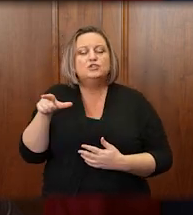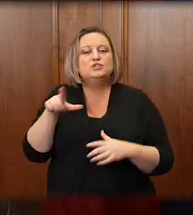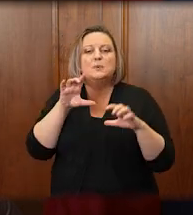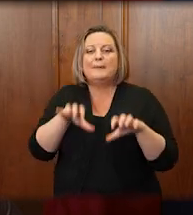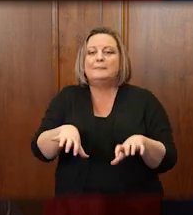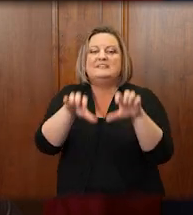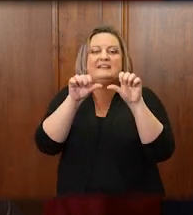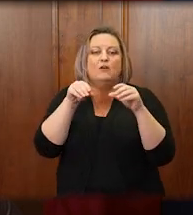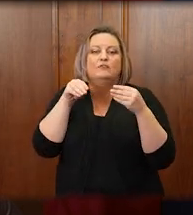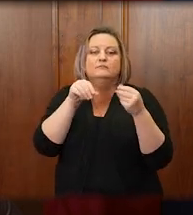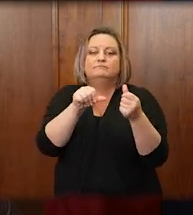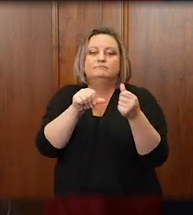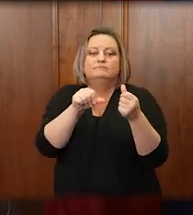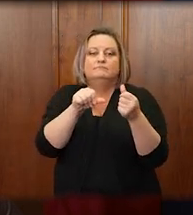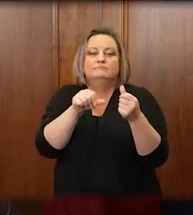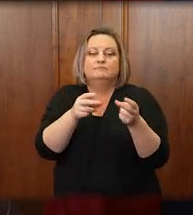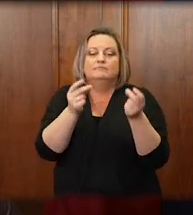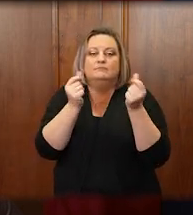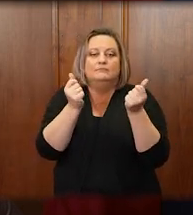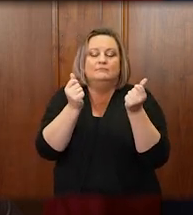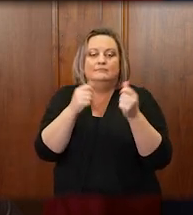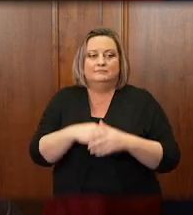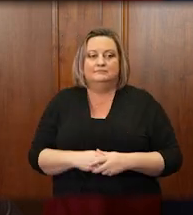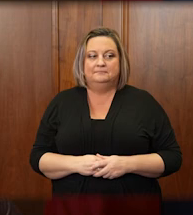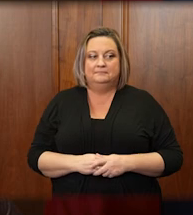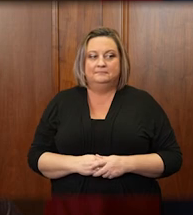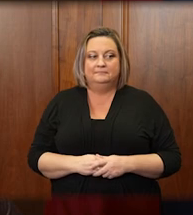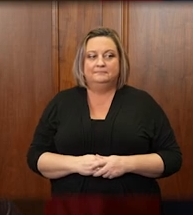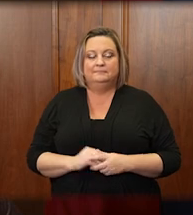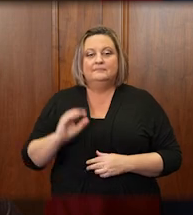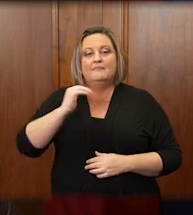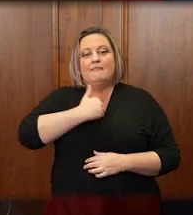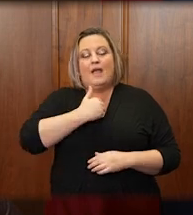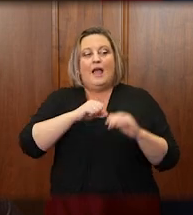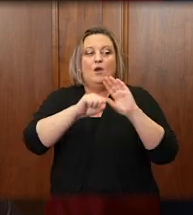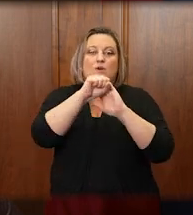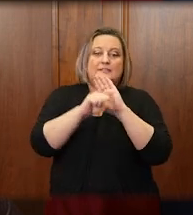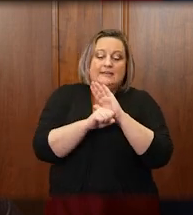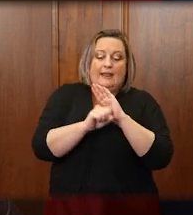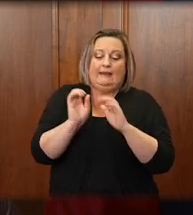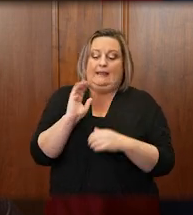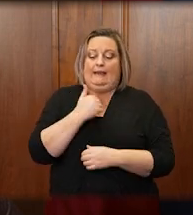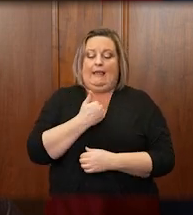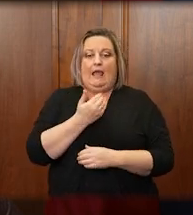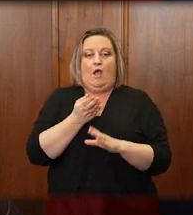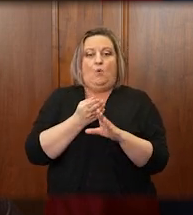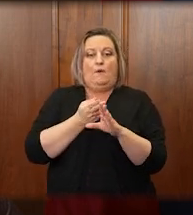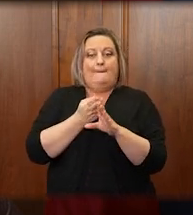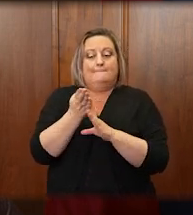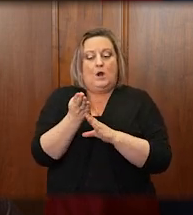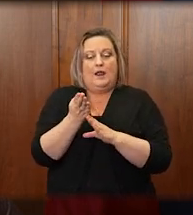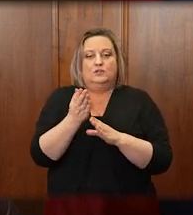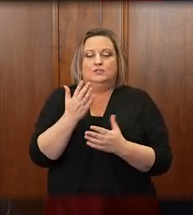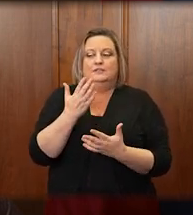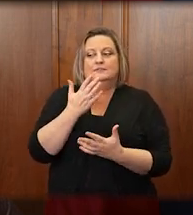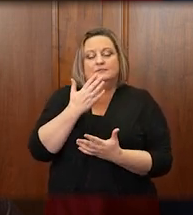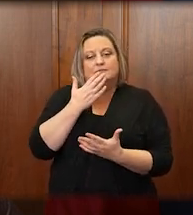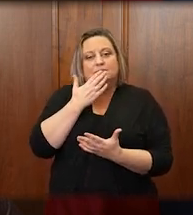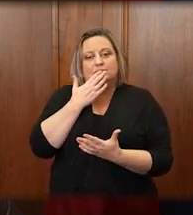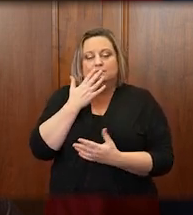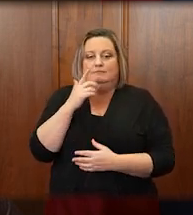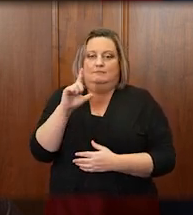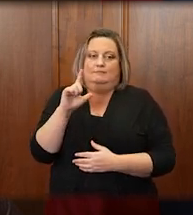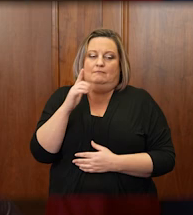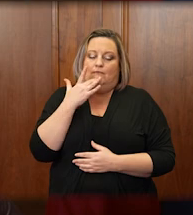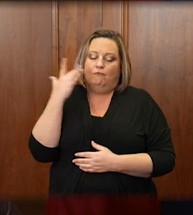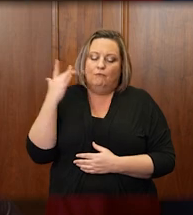seamlessly as Chief Justice mid-year. Our state and our branch will be fortunate to have such a great Chief Justice.